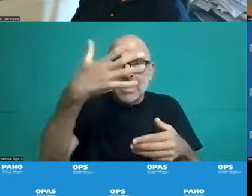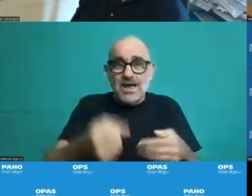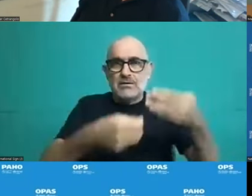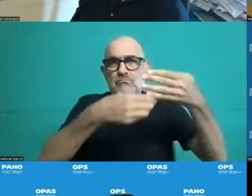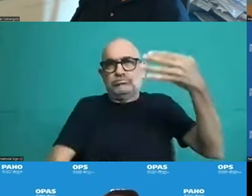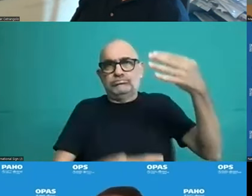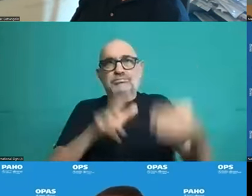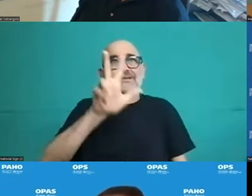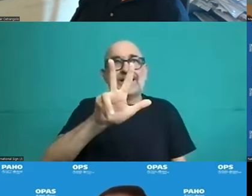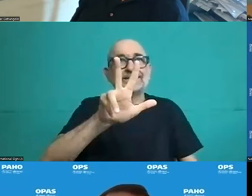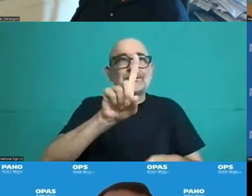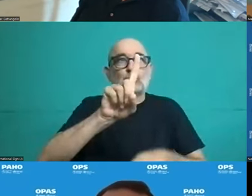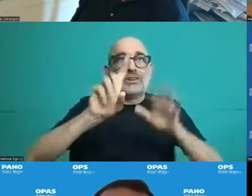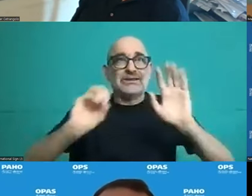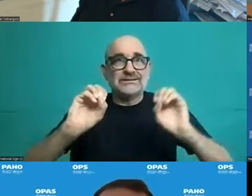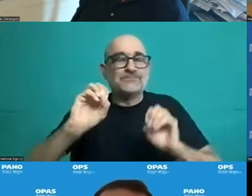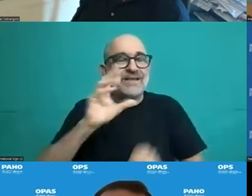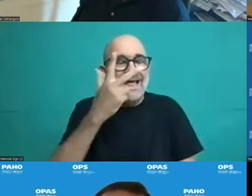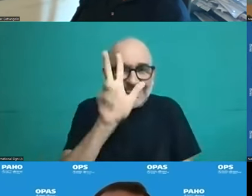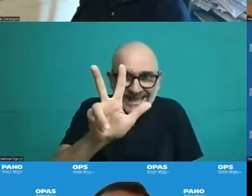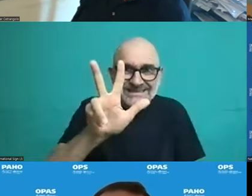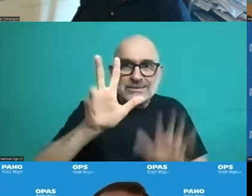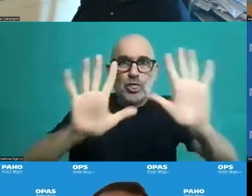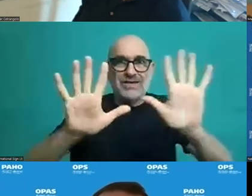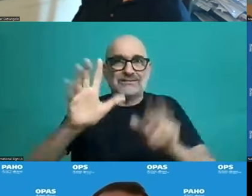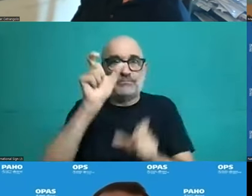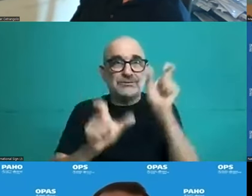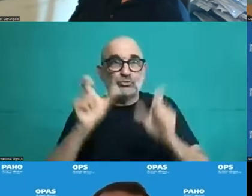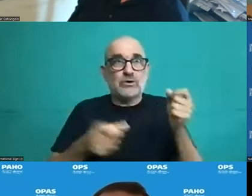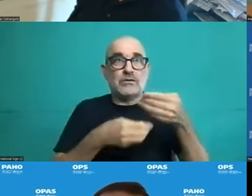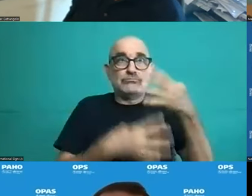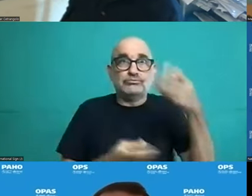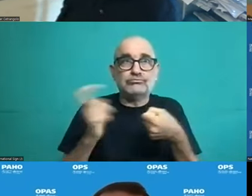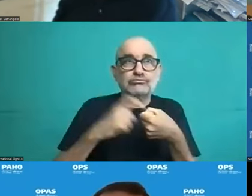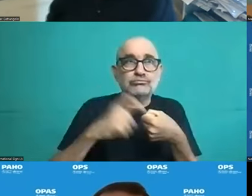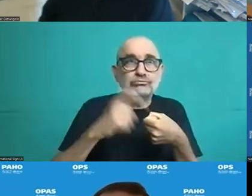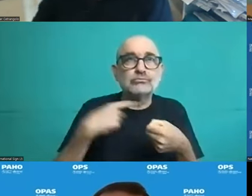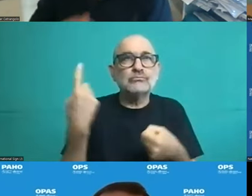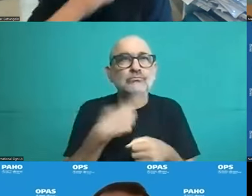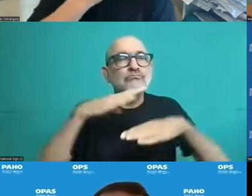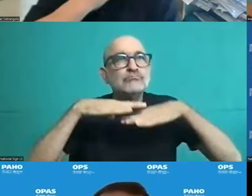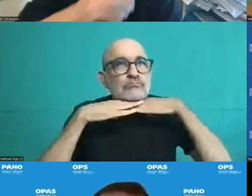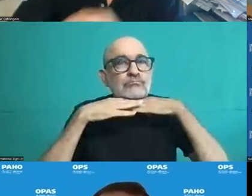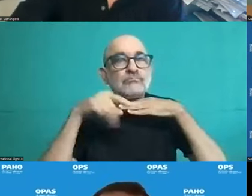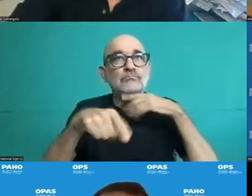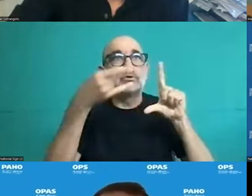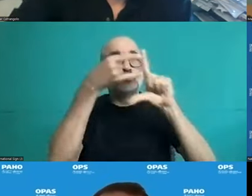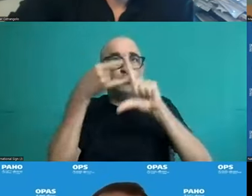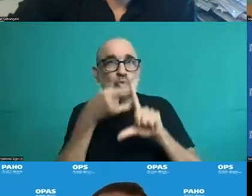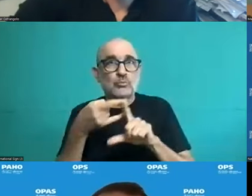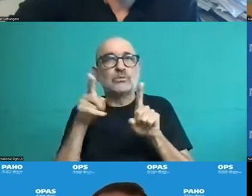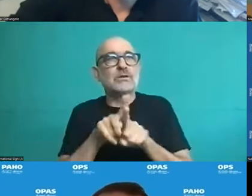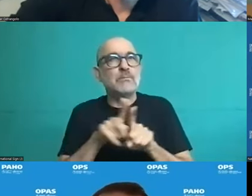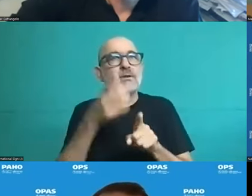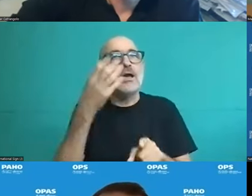Thank you very much for the presentation. And thanks very much for the participants that have joined us and also those who have joined us at the